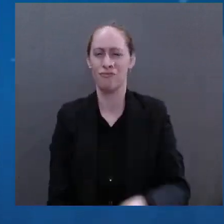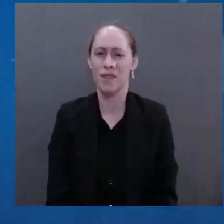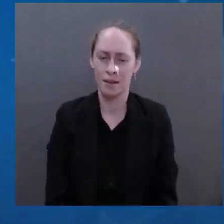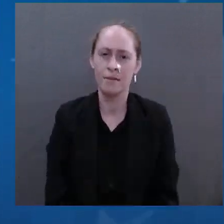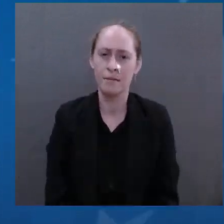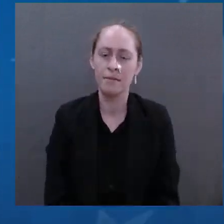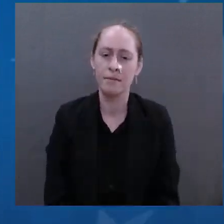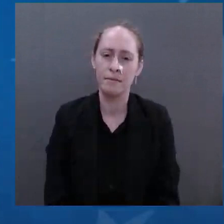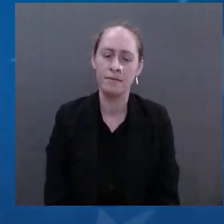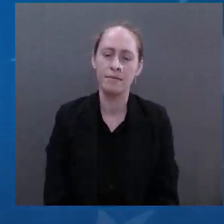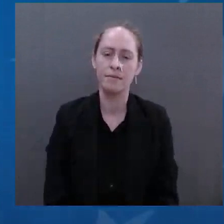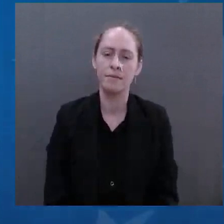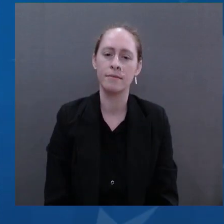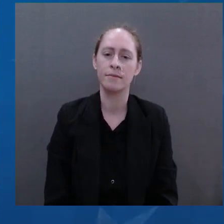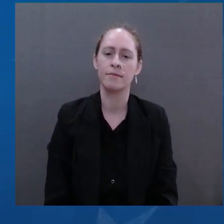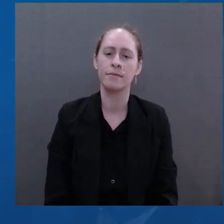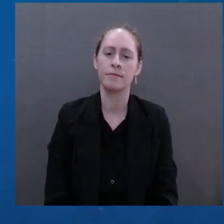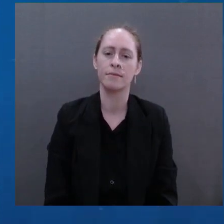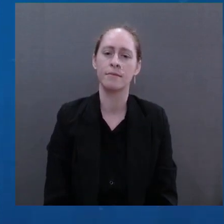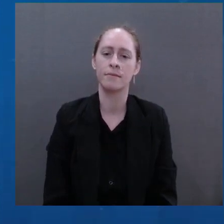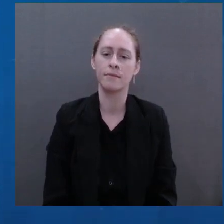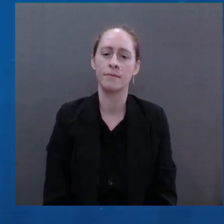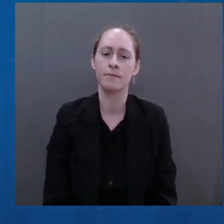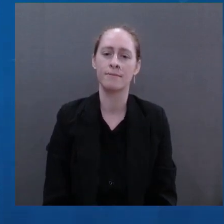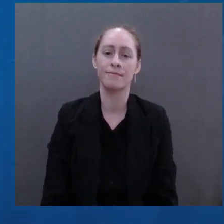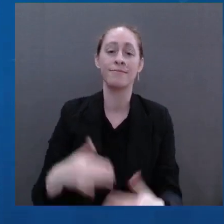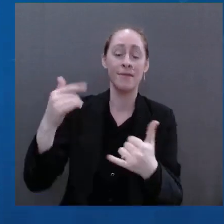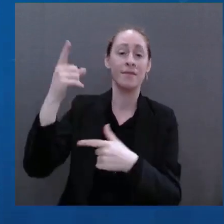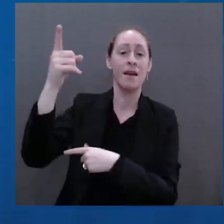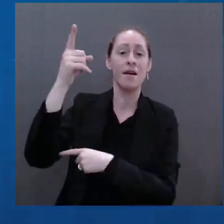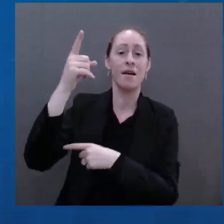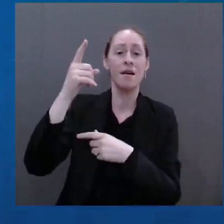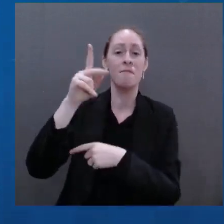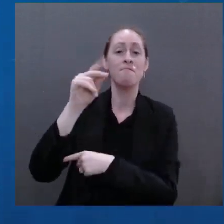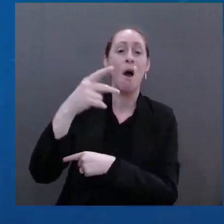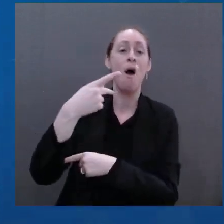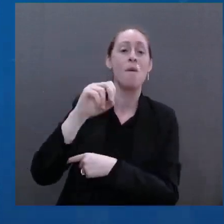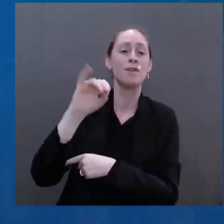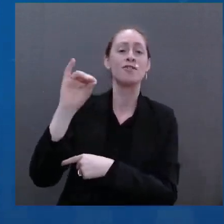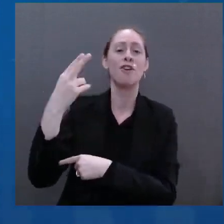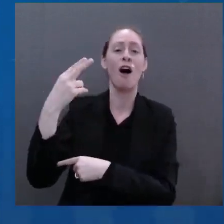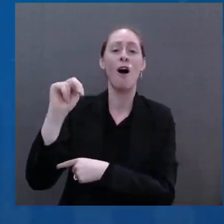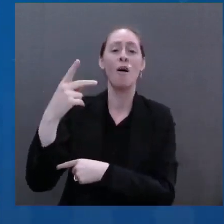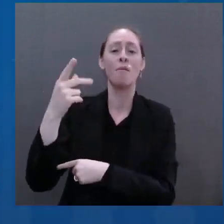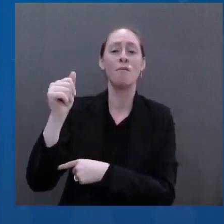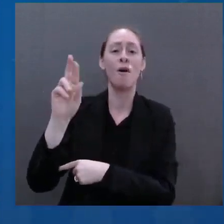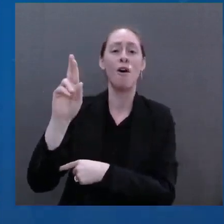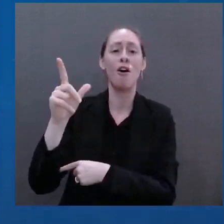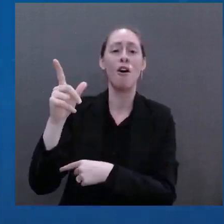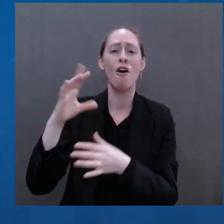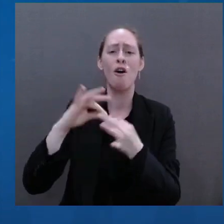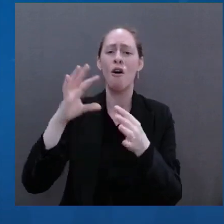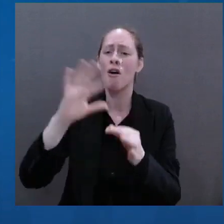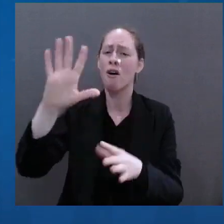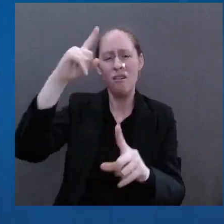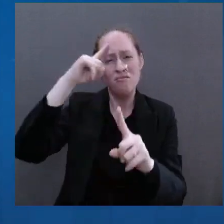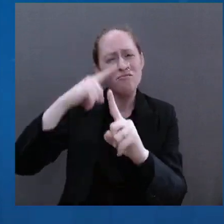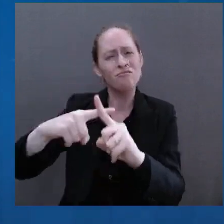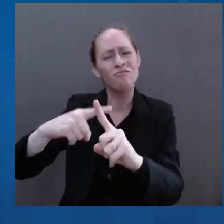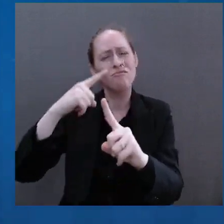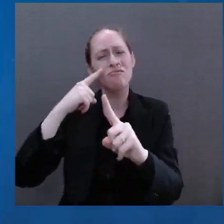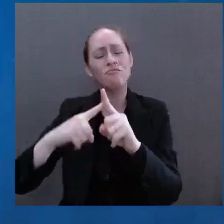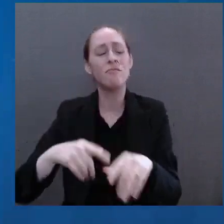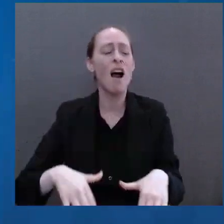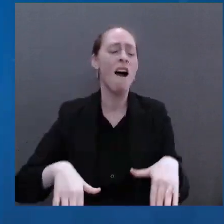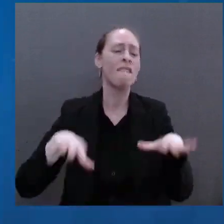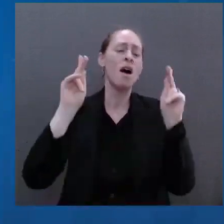give up hope. Never doubt. Never tire. Never become discouraged. Be not afraid.